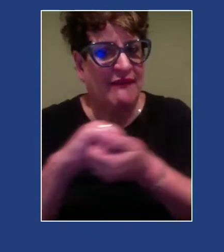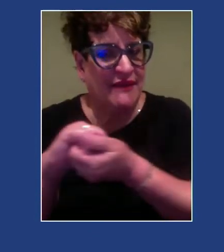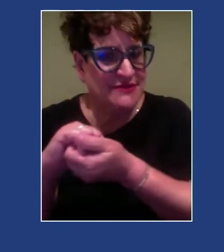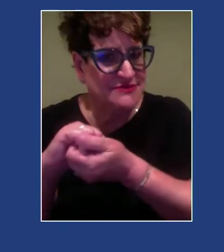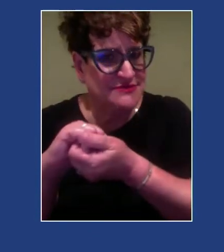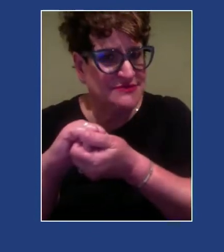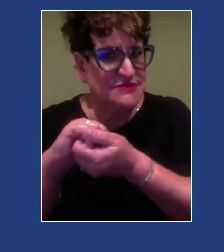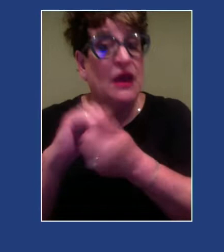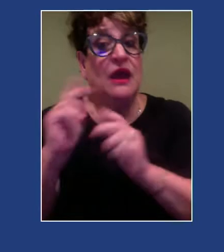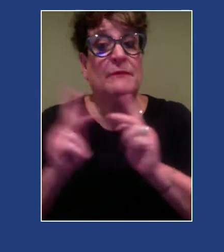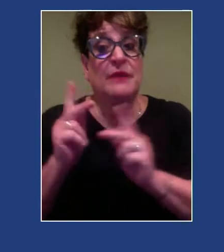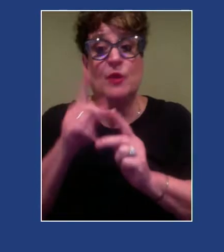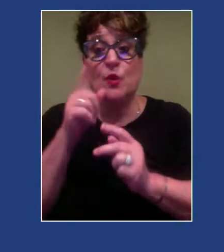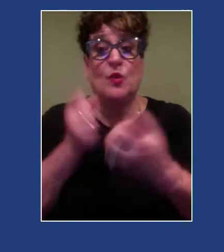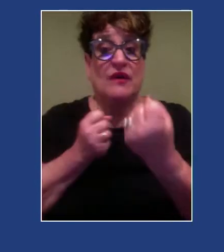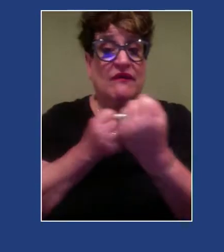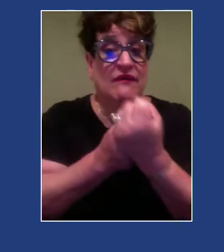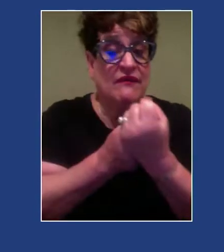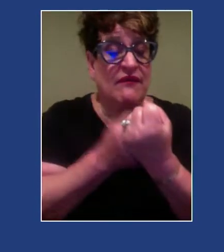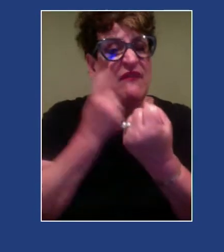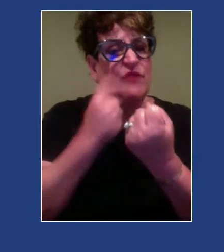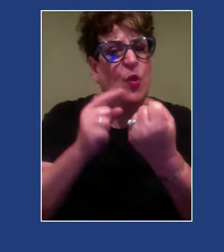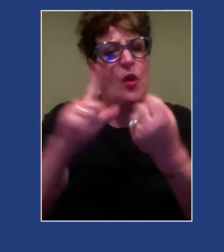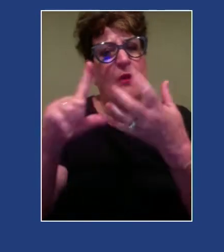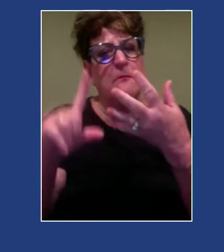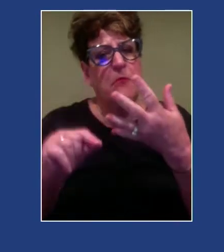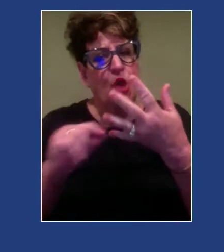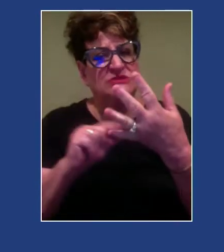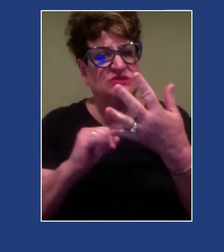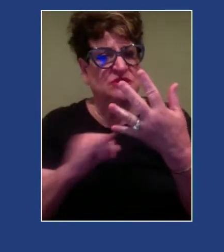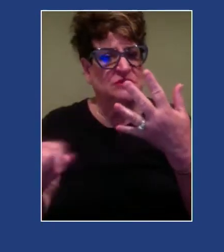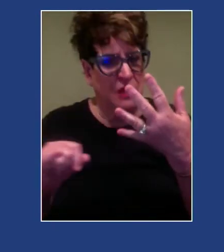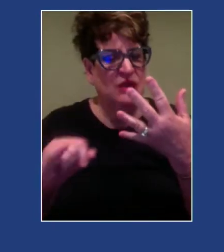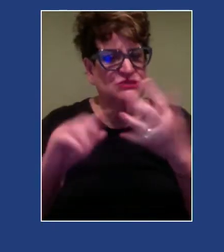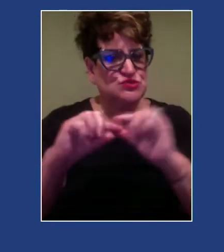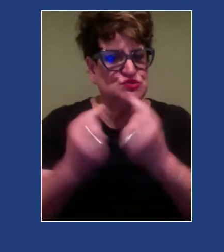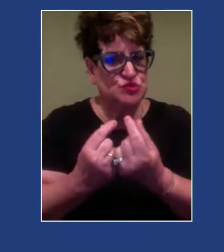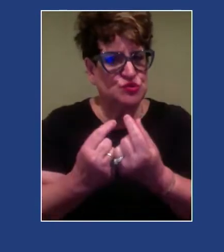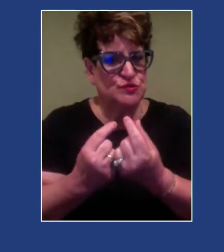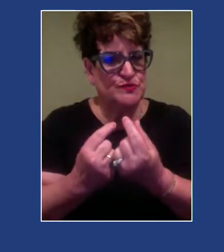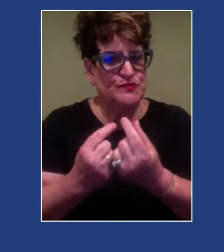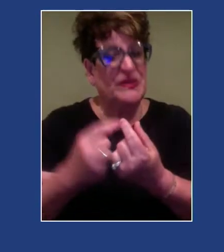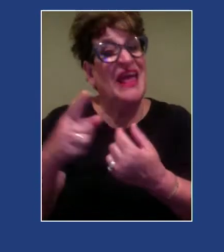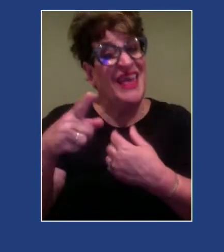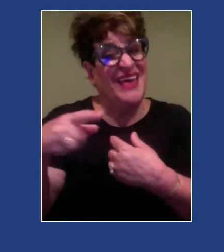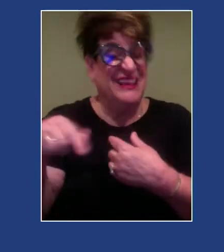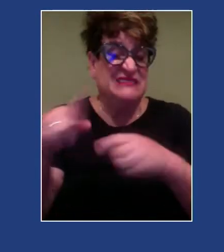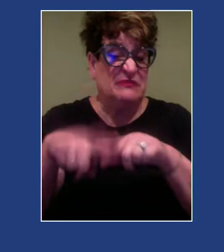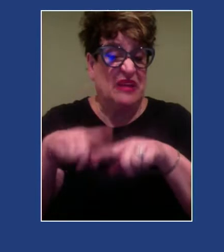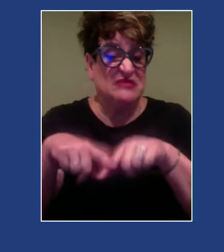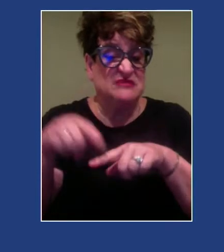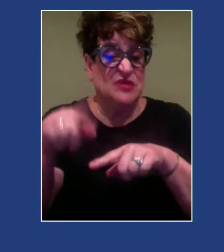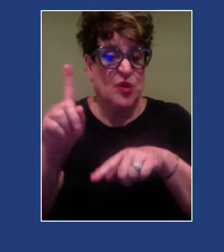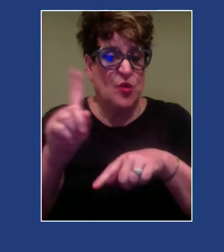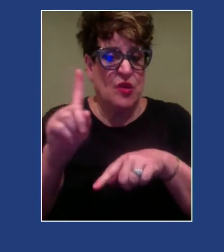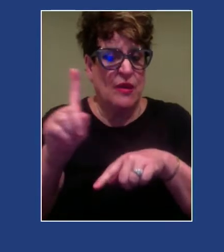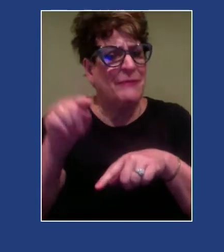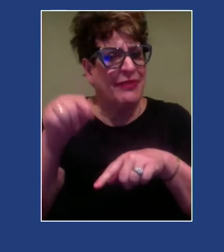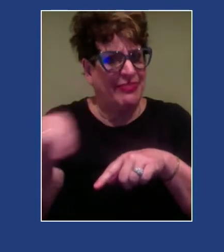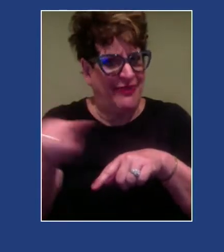advocates for marginalized groups that they also, depending on what environment they're in, might also experience